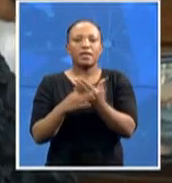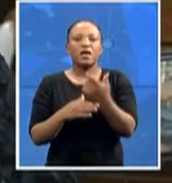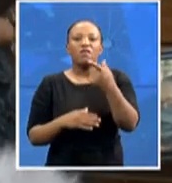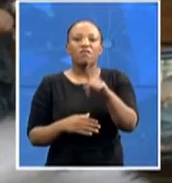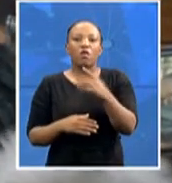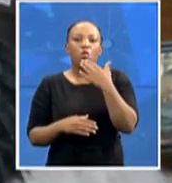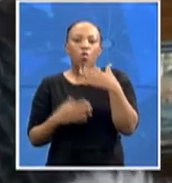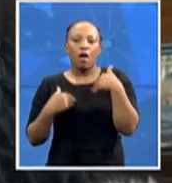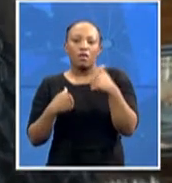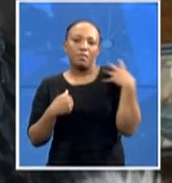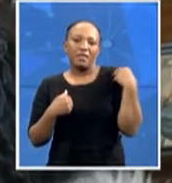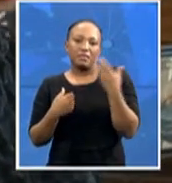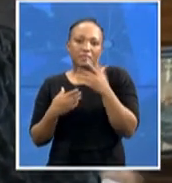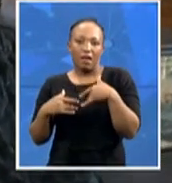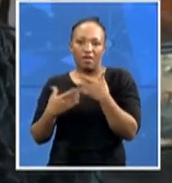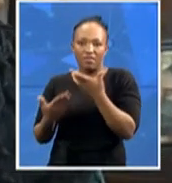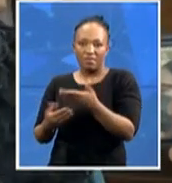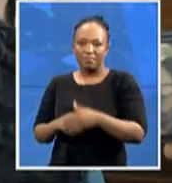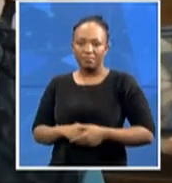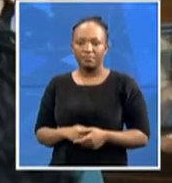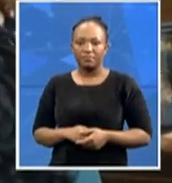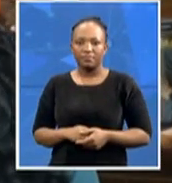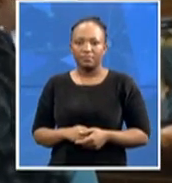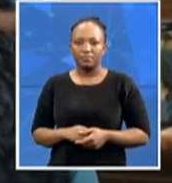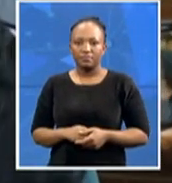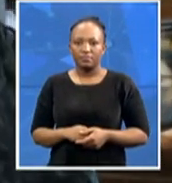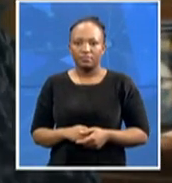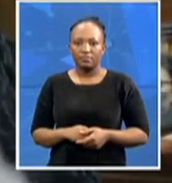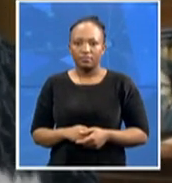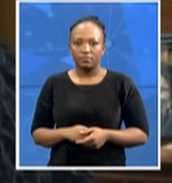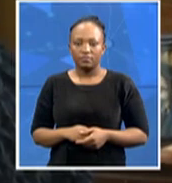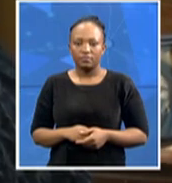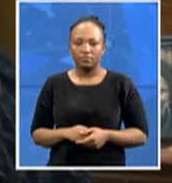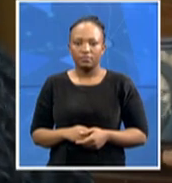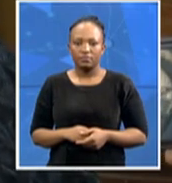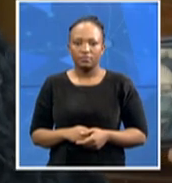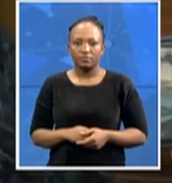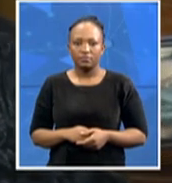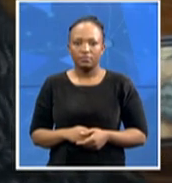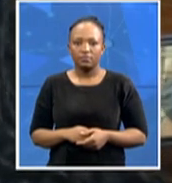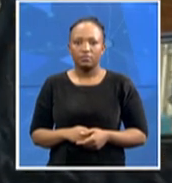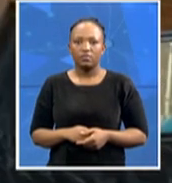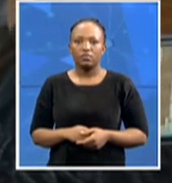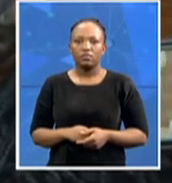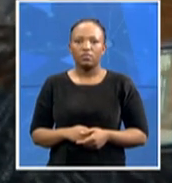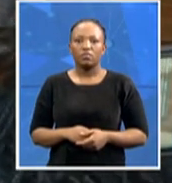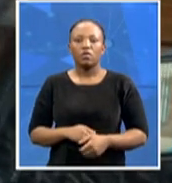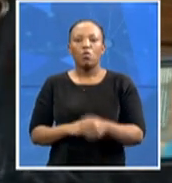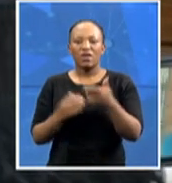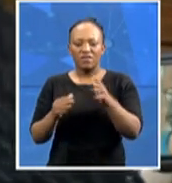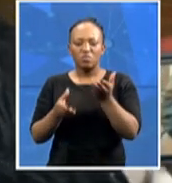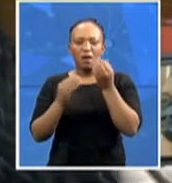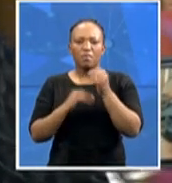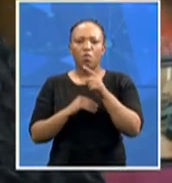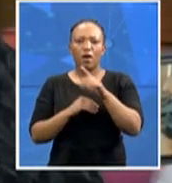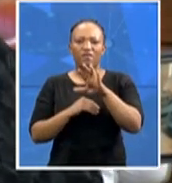...by close associates of his to the tune of 150 million rand. It is our contention that